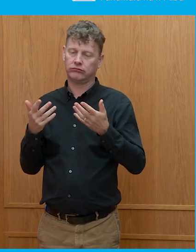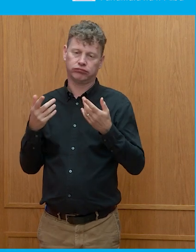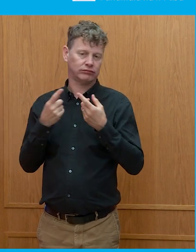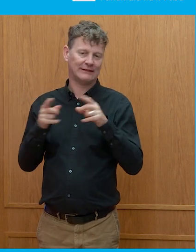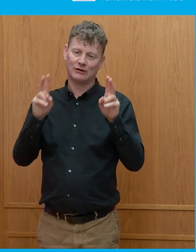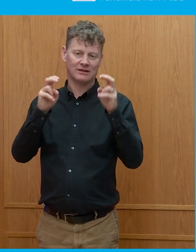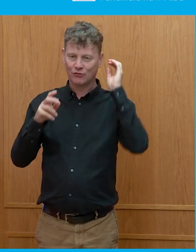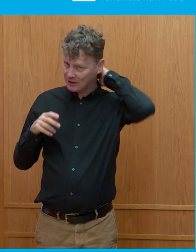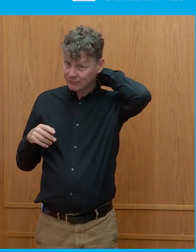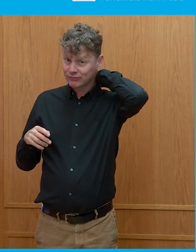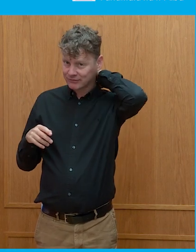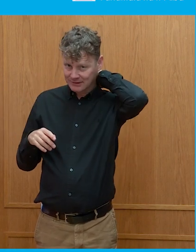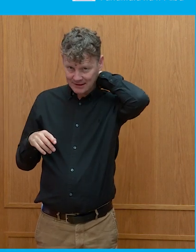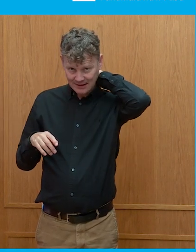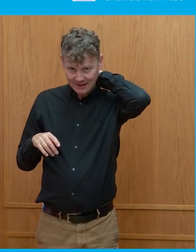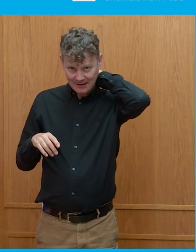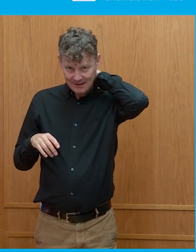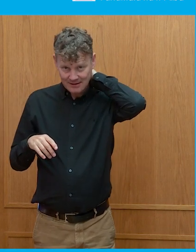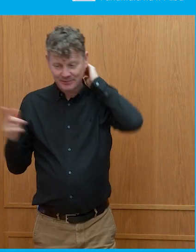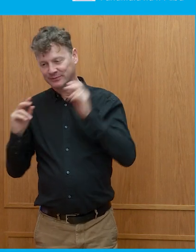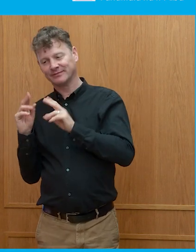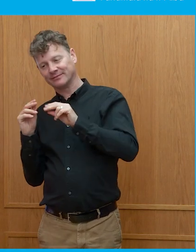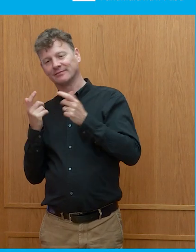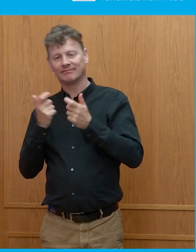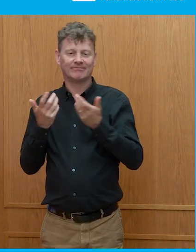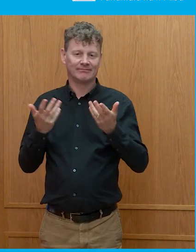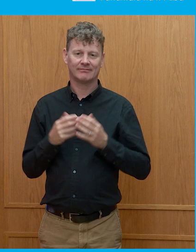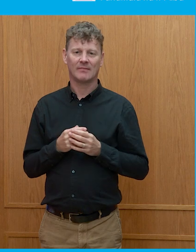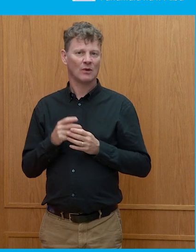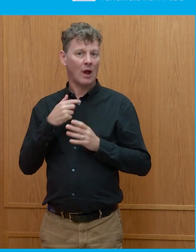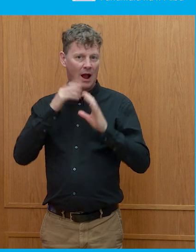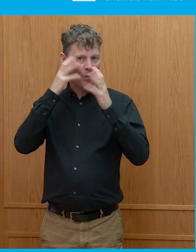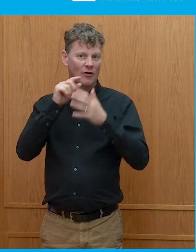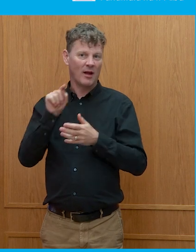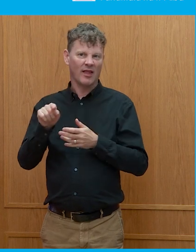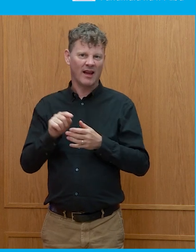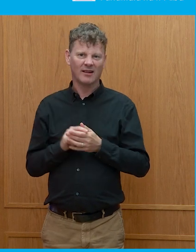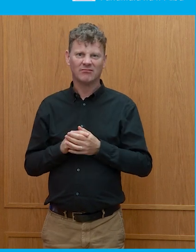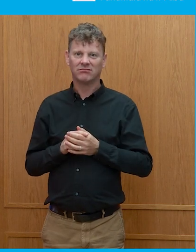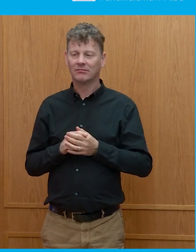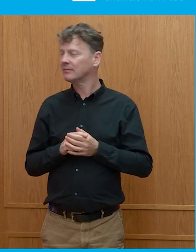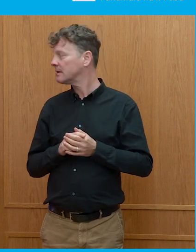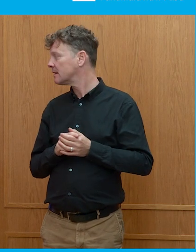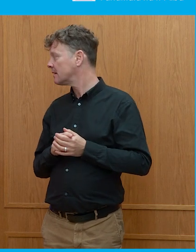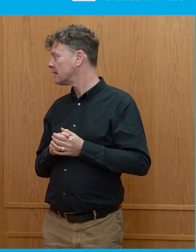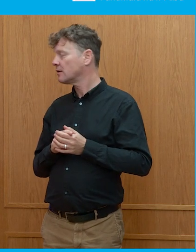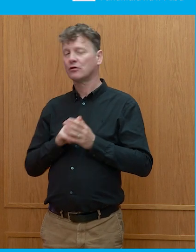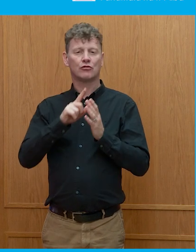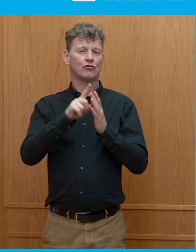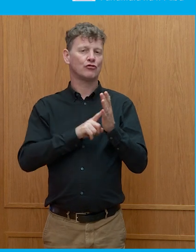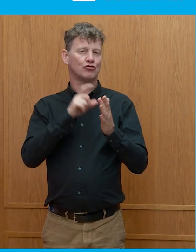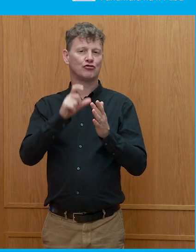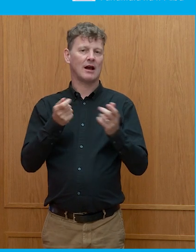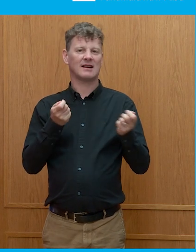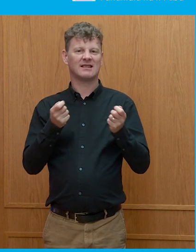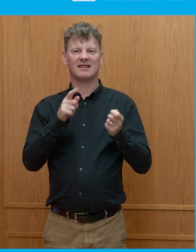but, but, um, but yeah, I, I, I worry about that deeply. Although, I mean, I have to say like television